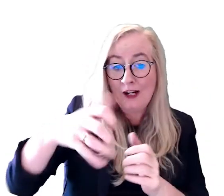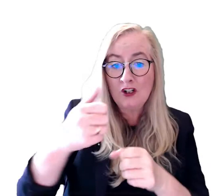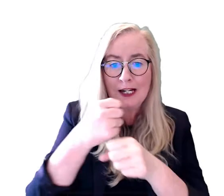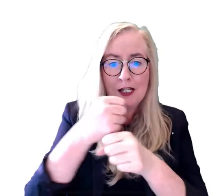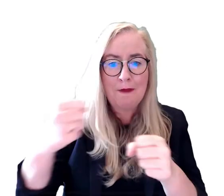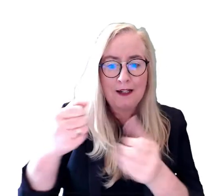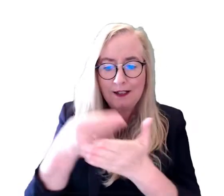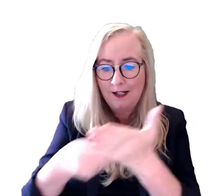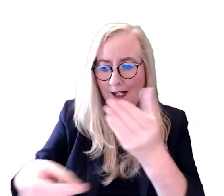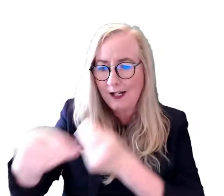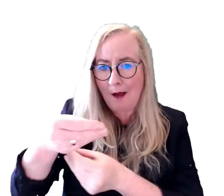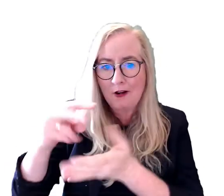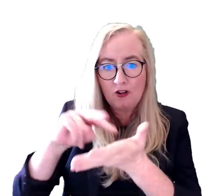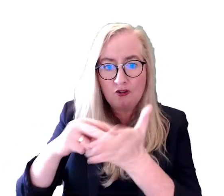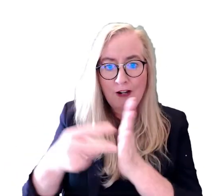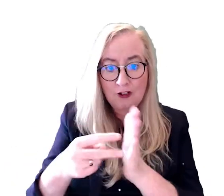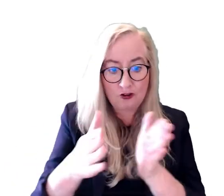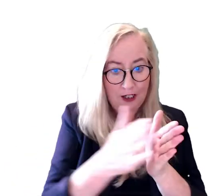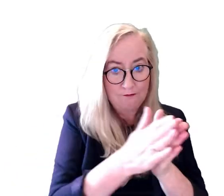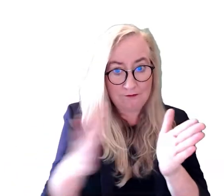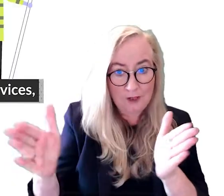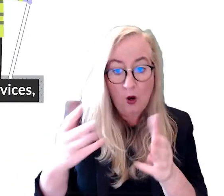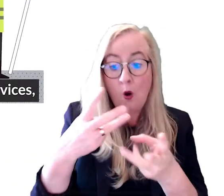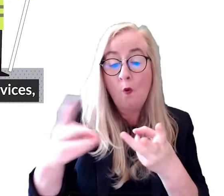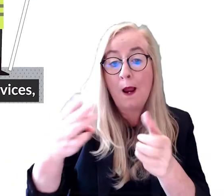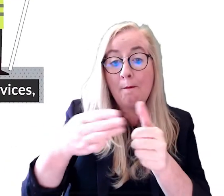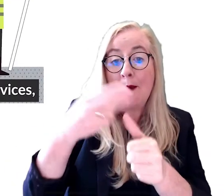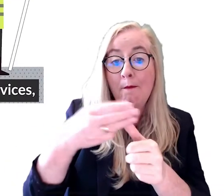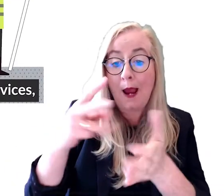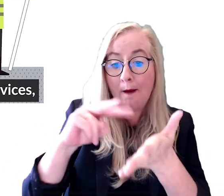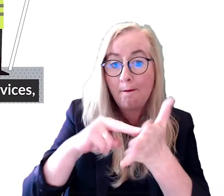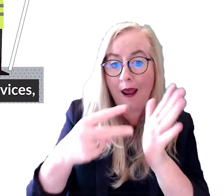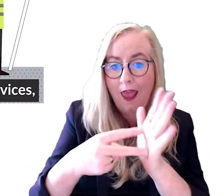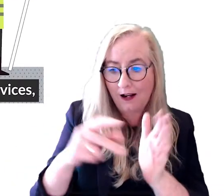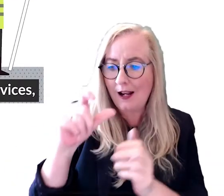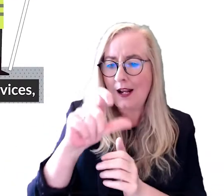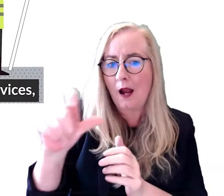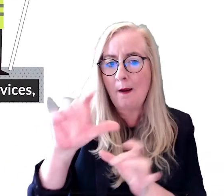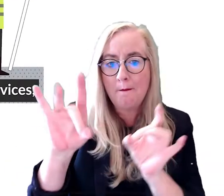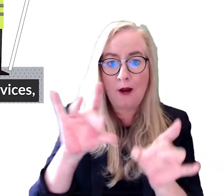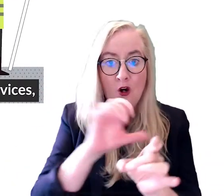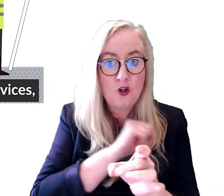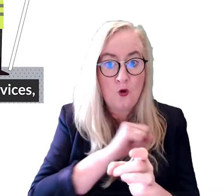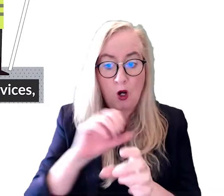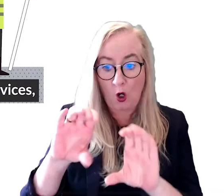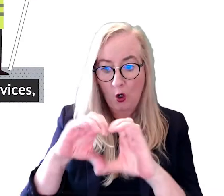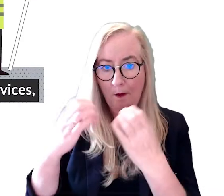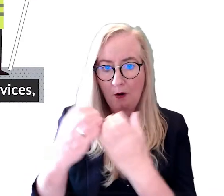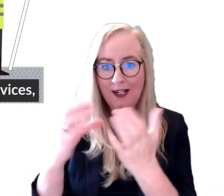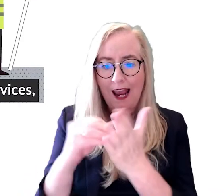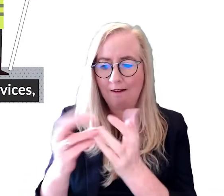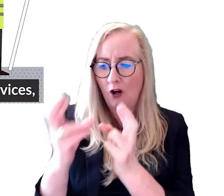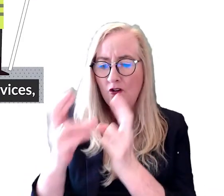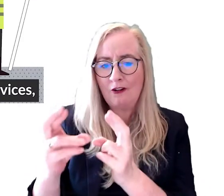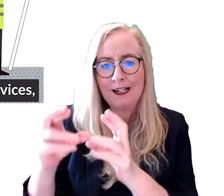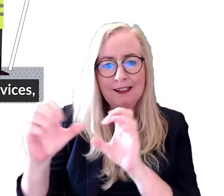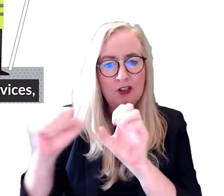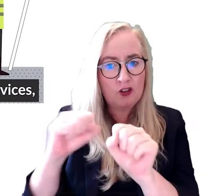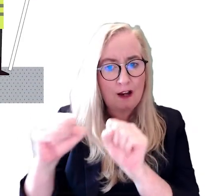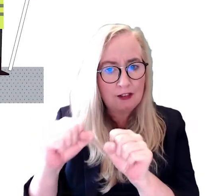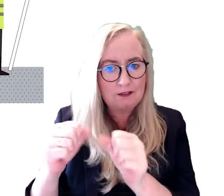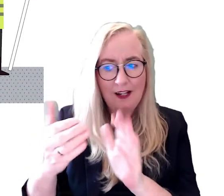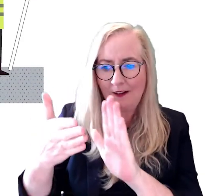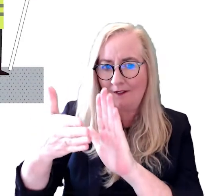regional, spatial and economic strategies. In preparing plans, your council makes sure your community will have the right